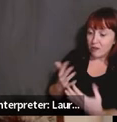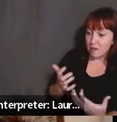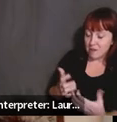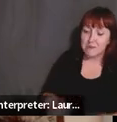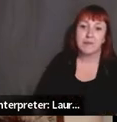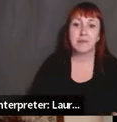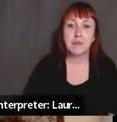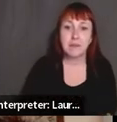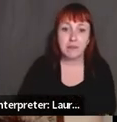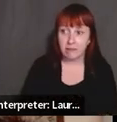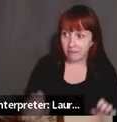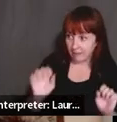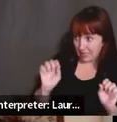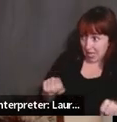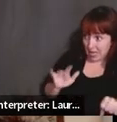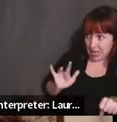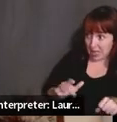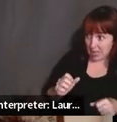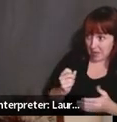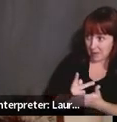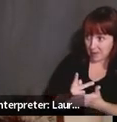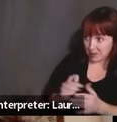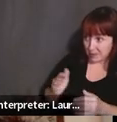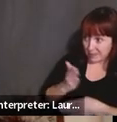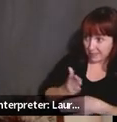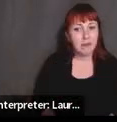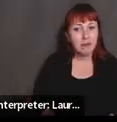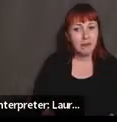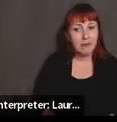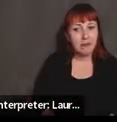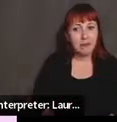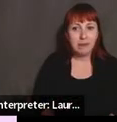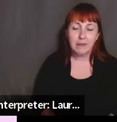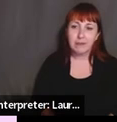Do I have the privilege? Just one second, please.